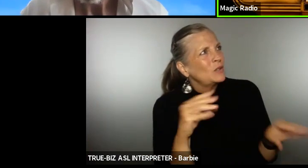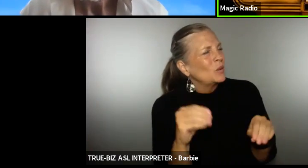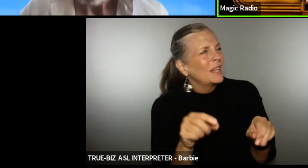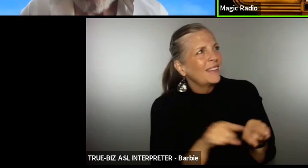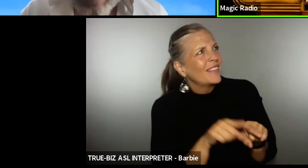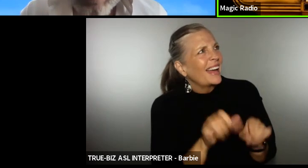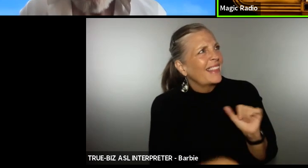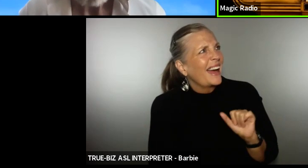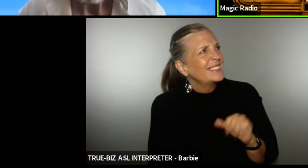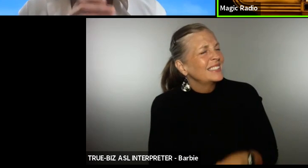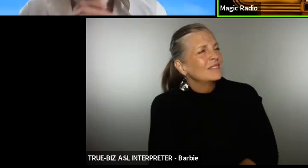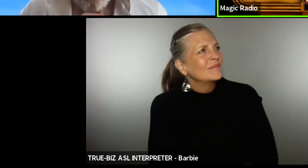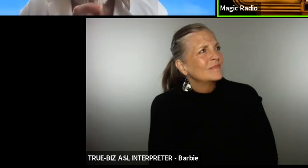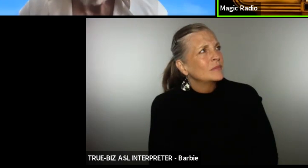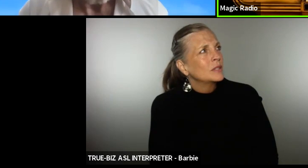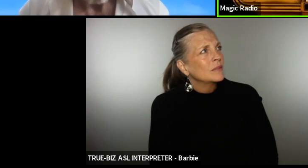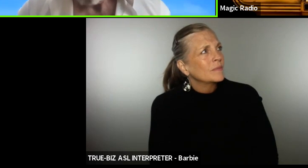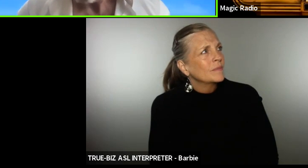that